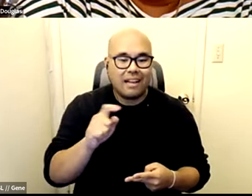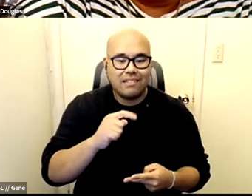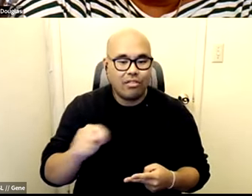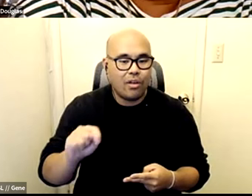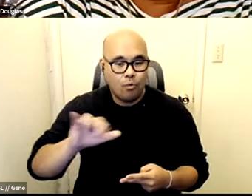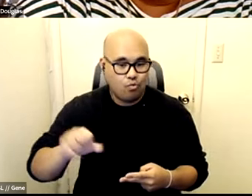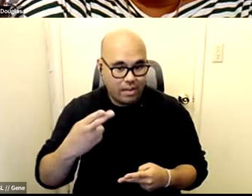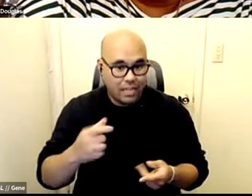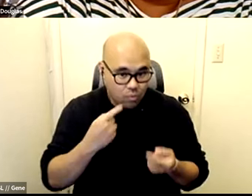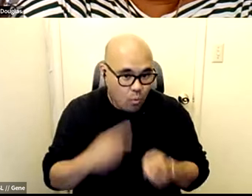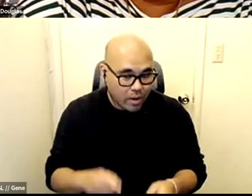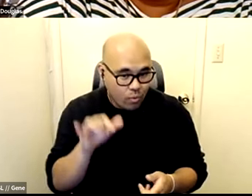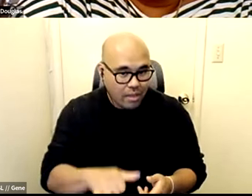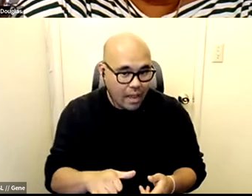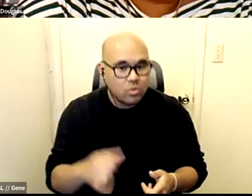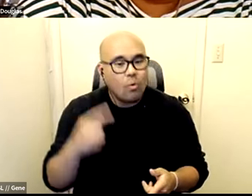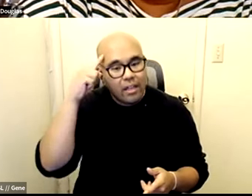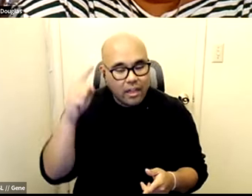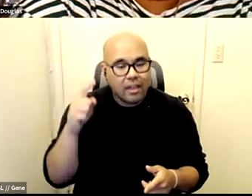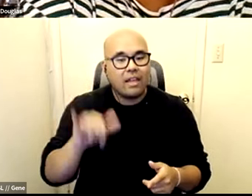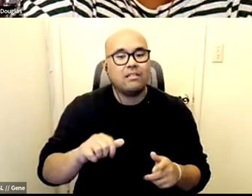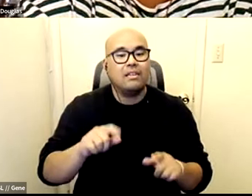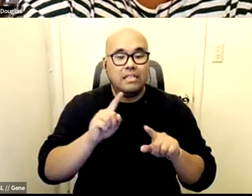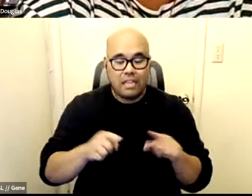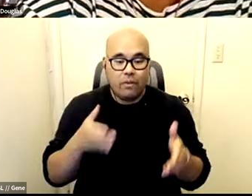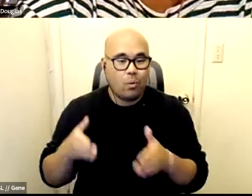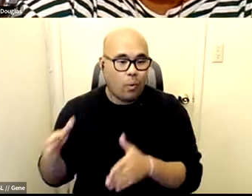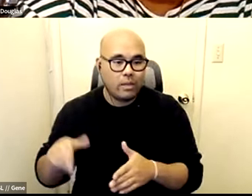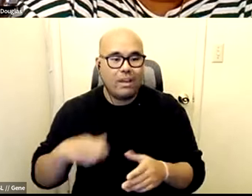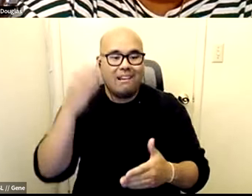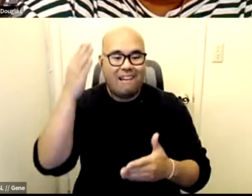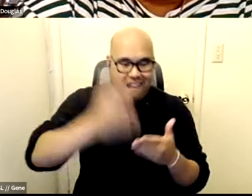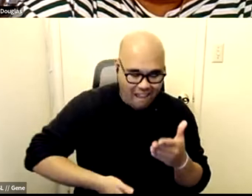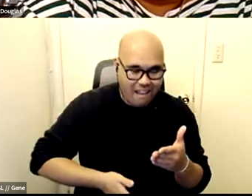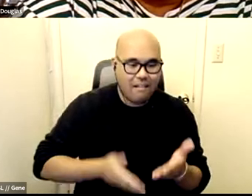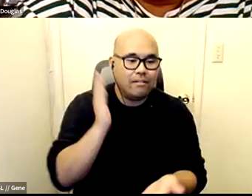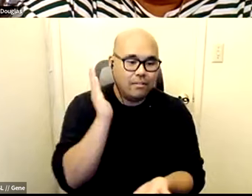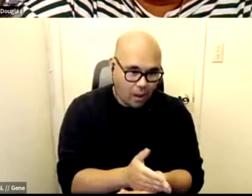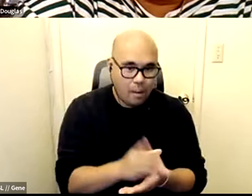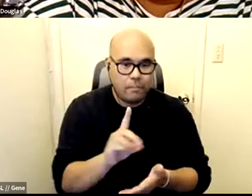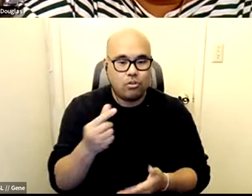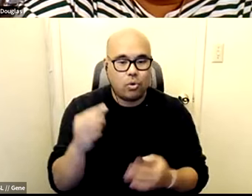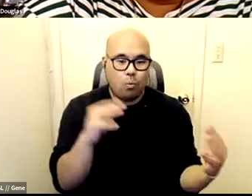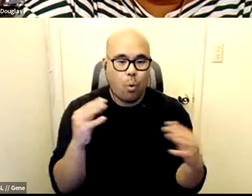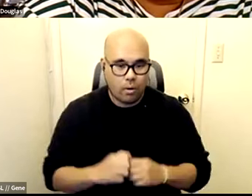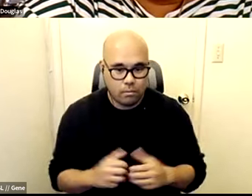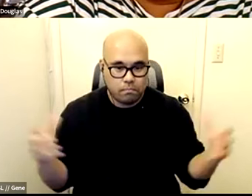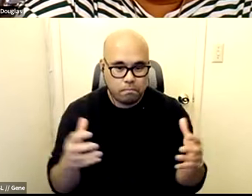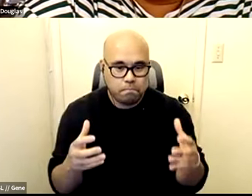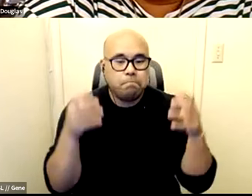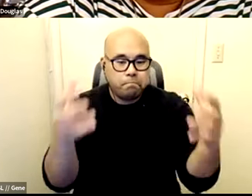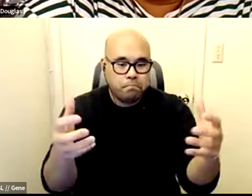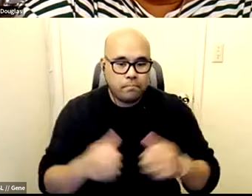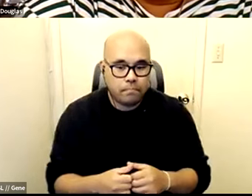work with different variations of ending the drug war i mean the only thing i would